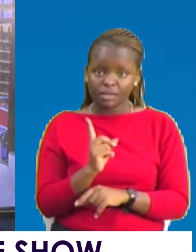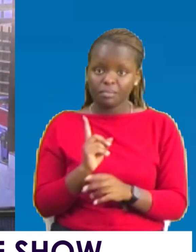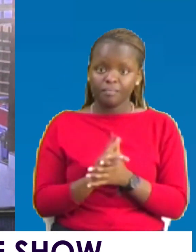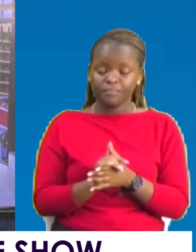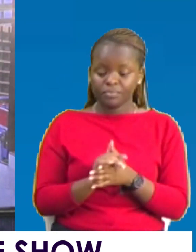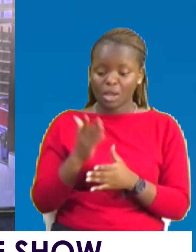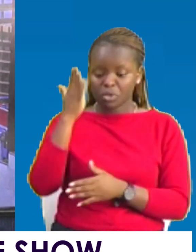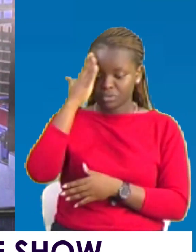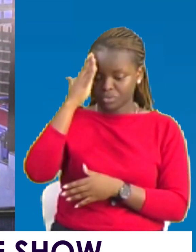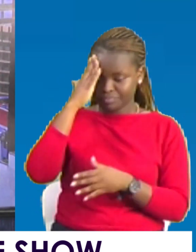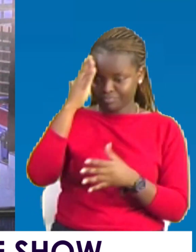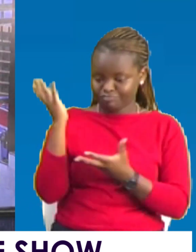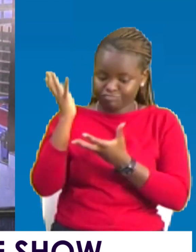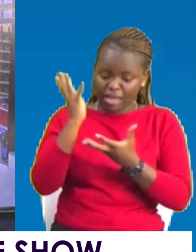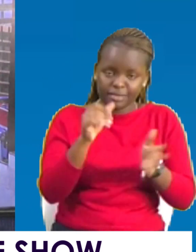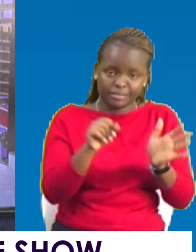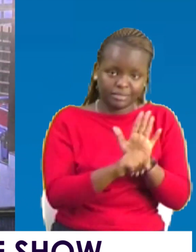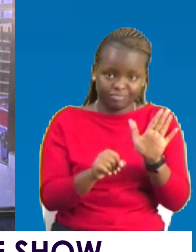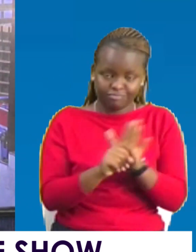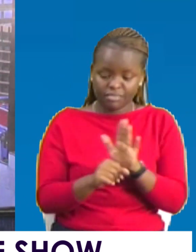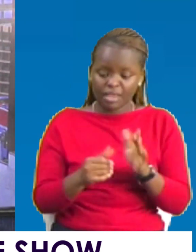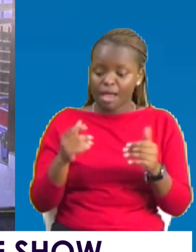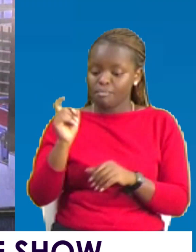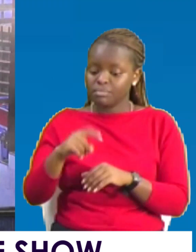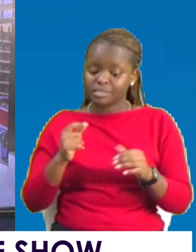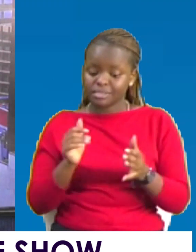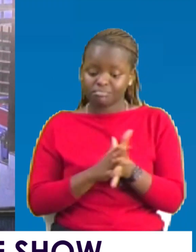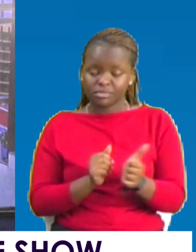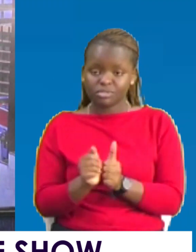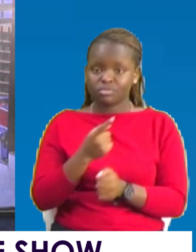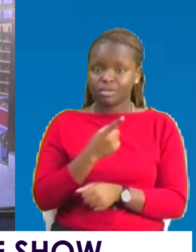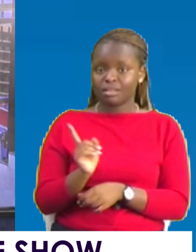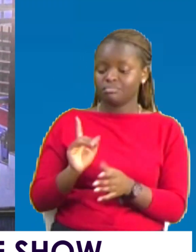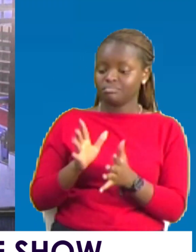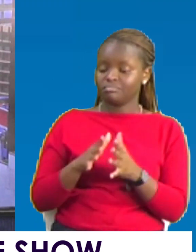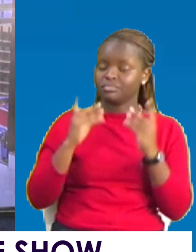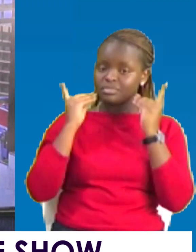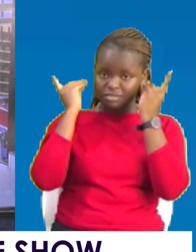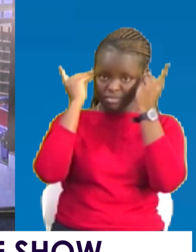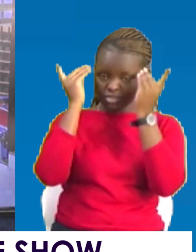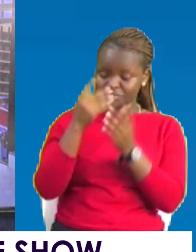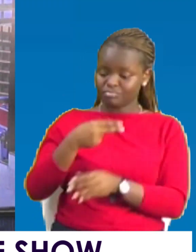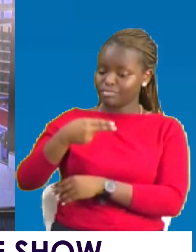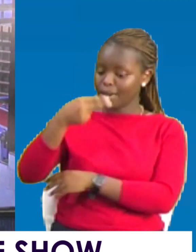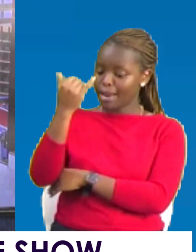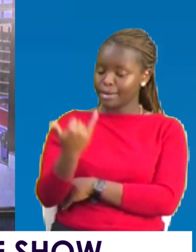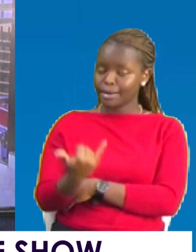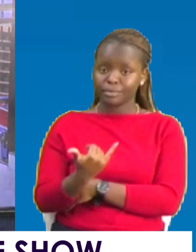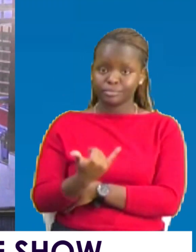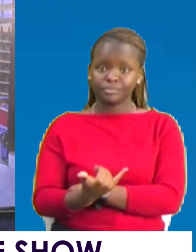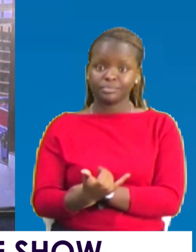they are carrying so much. That is why he loves to destroy them. Out of depression. It is so high. Right now.